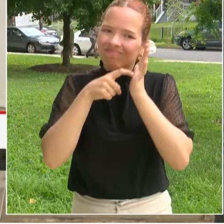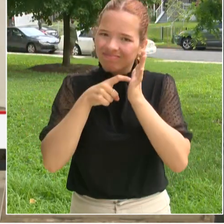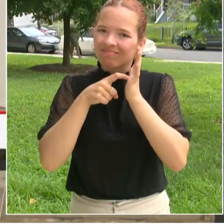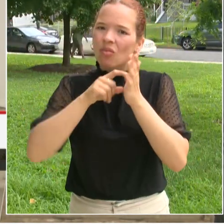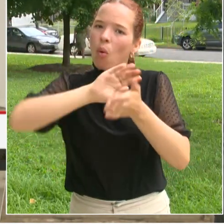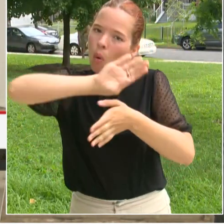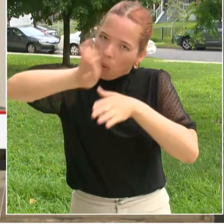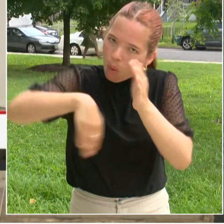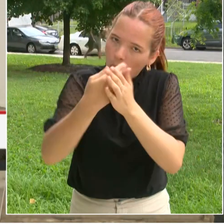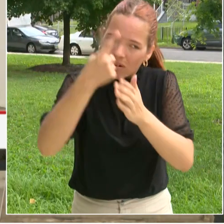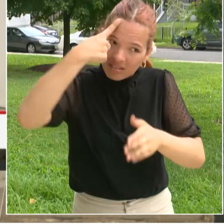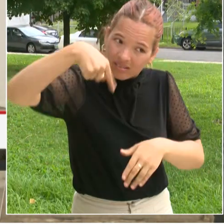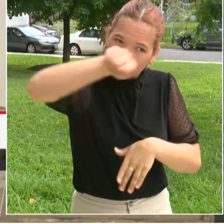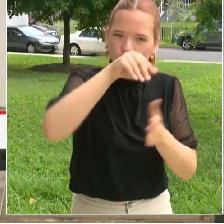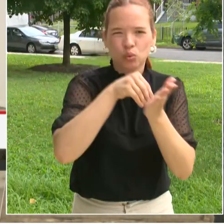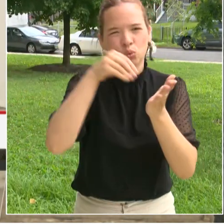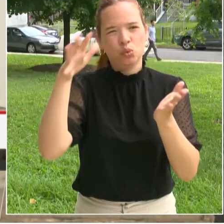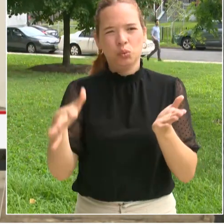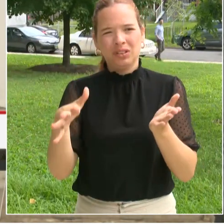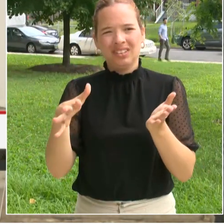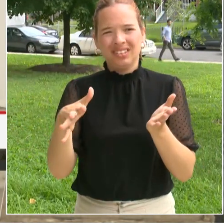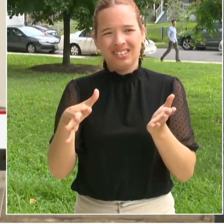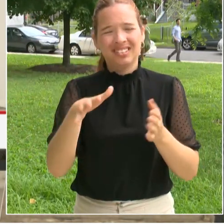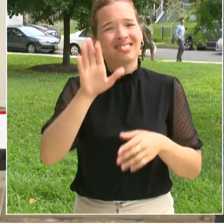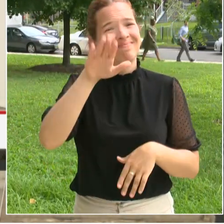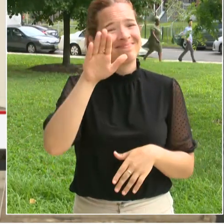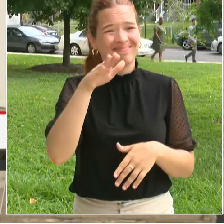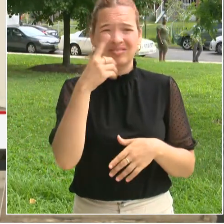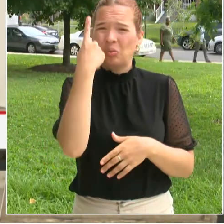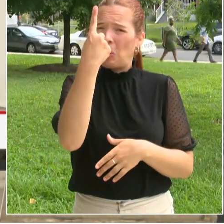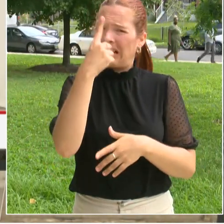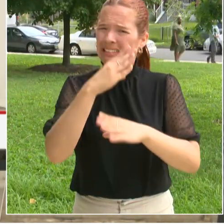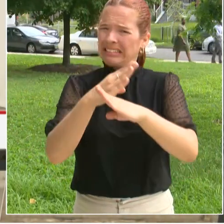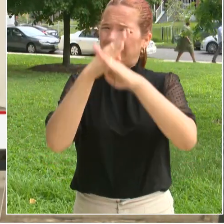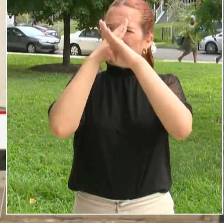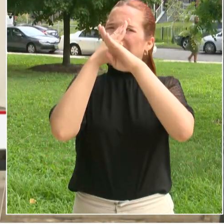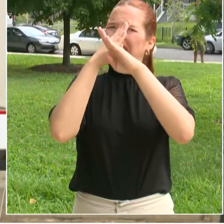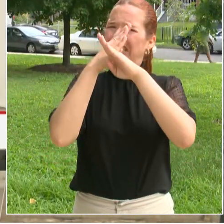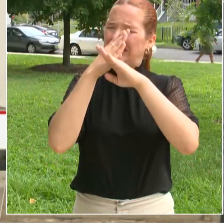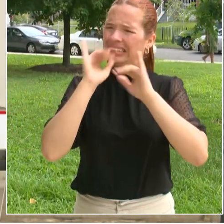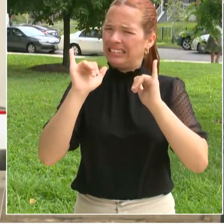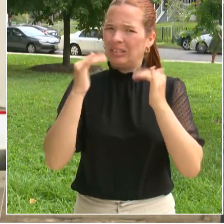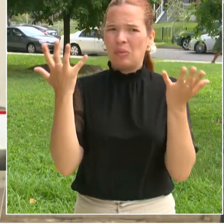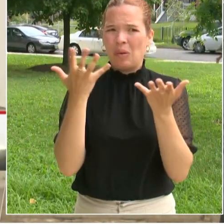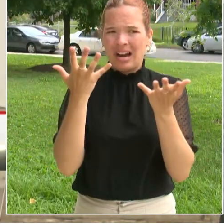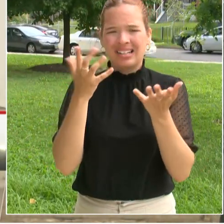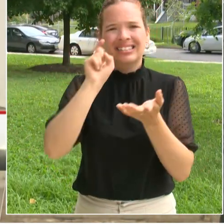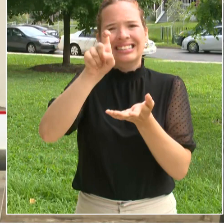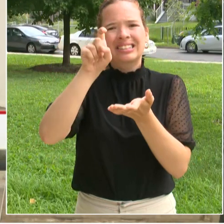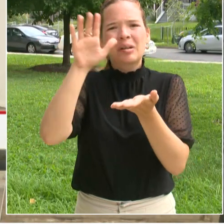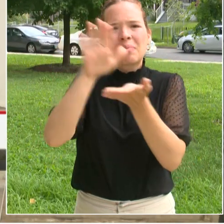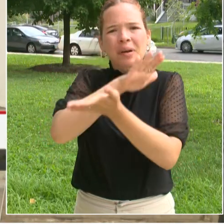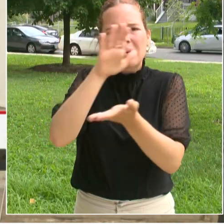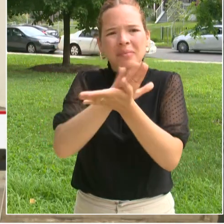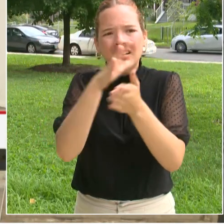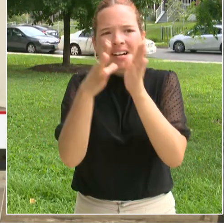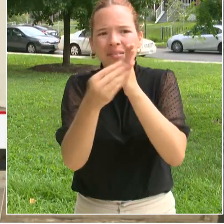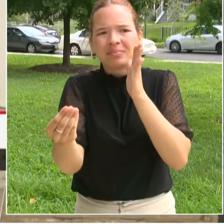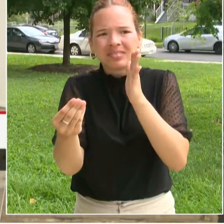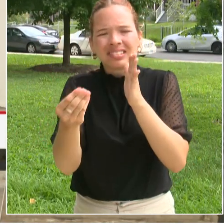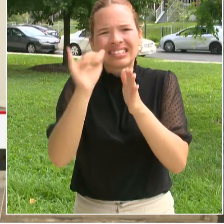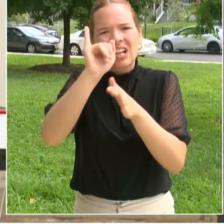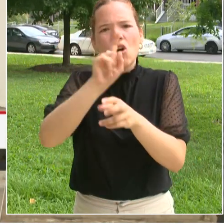certificate had to be brought in a print copy by the parent to the school. That's clearly a barrier for many of our families